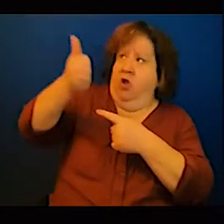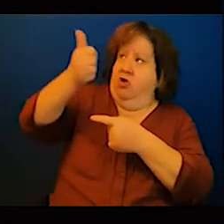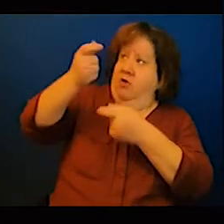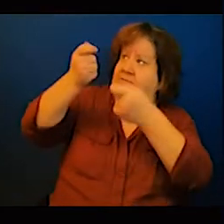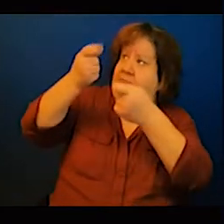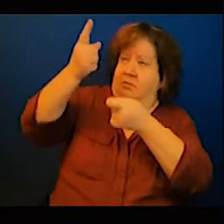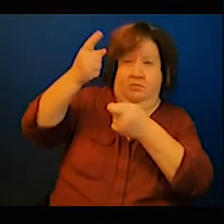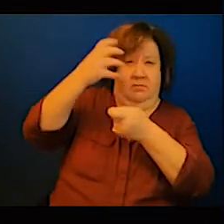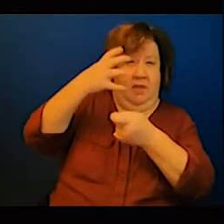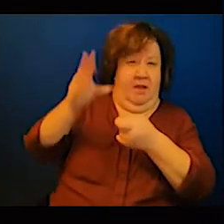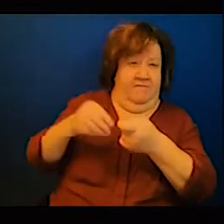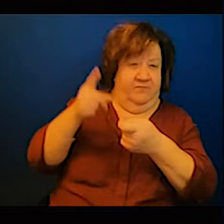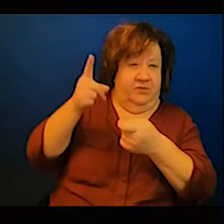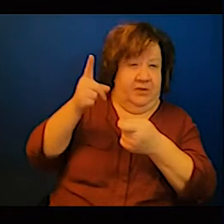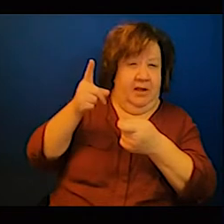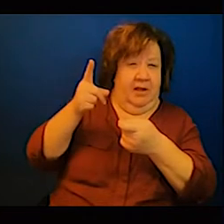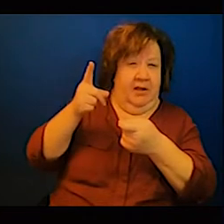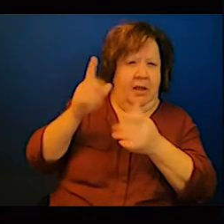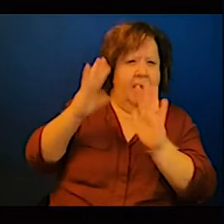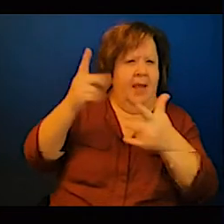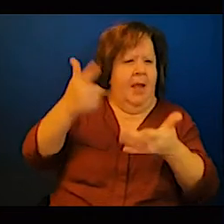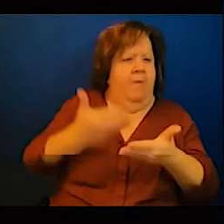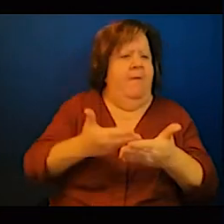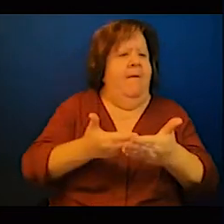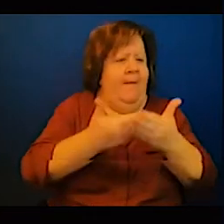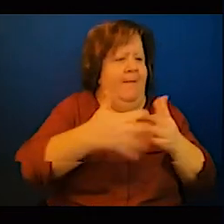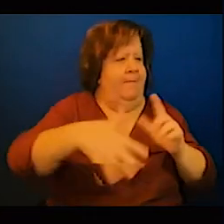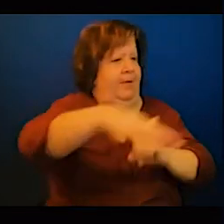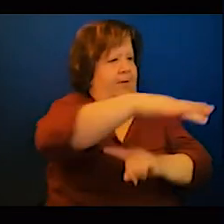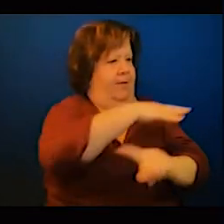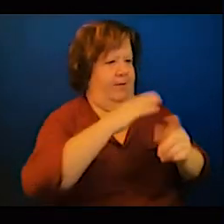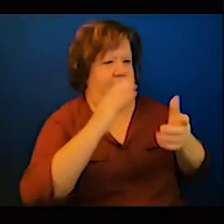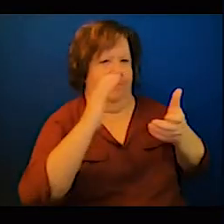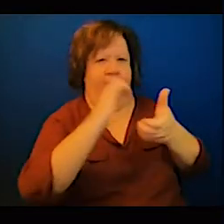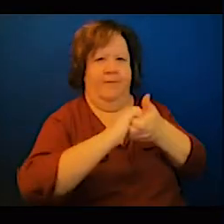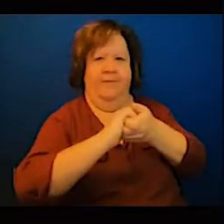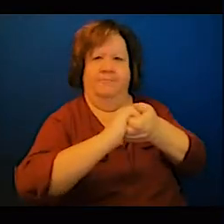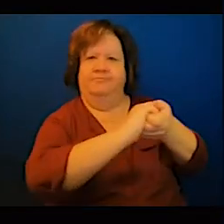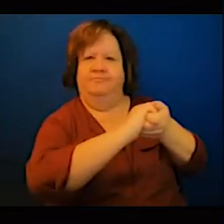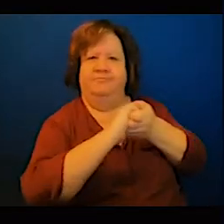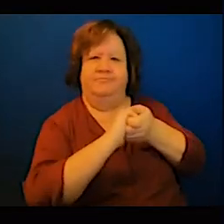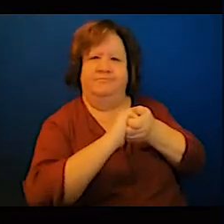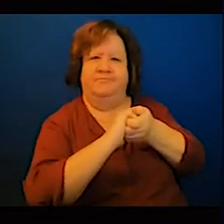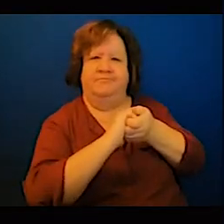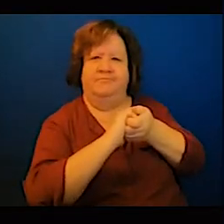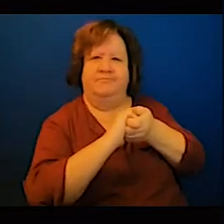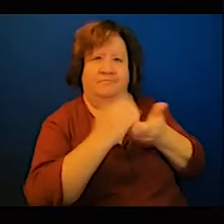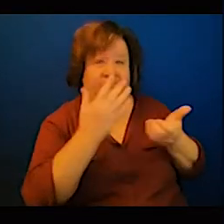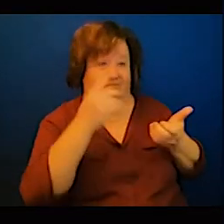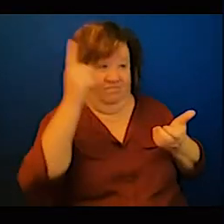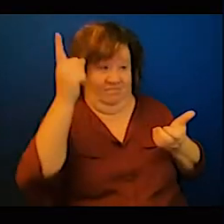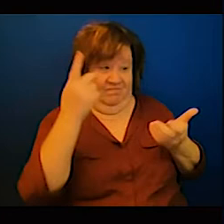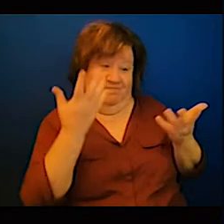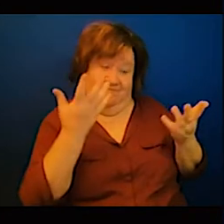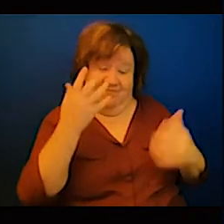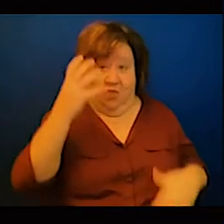major target of, um, you know, energy transition, uh, by 26,